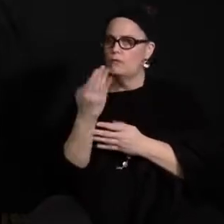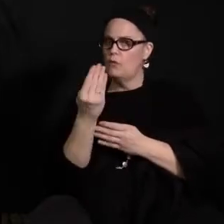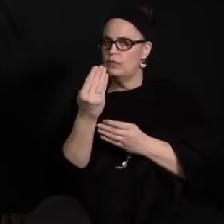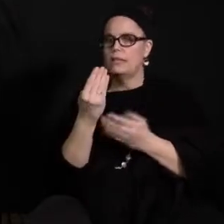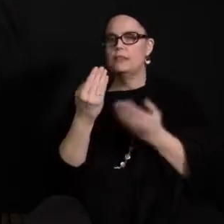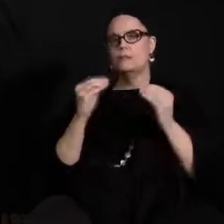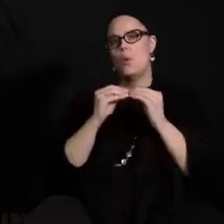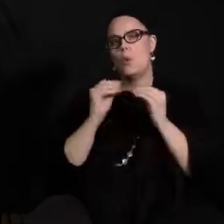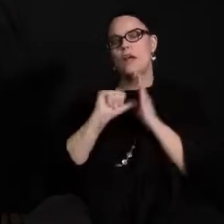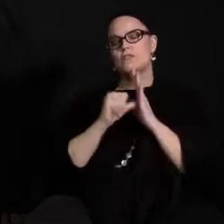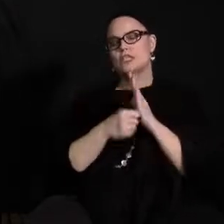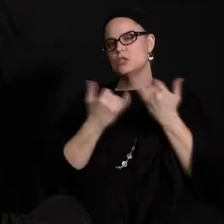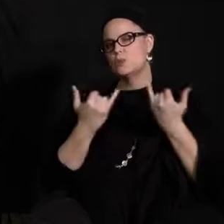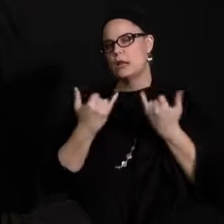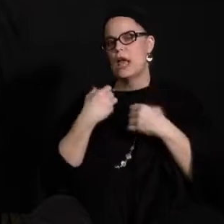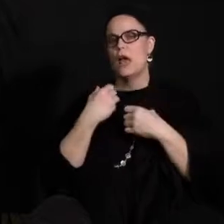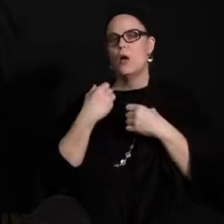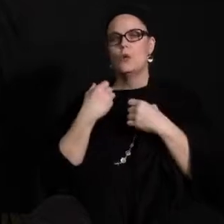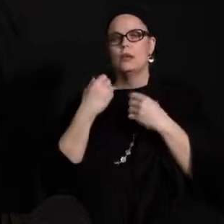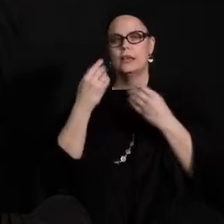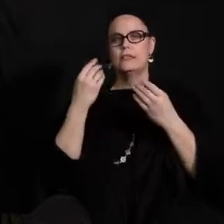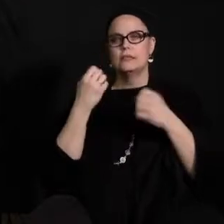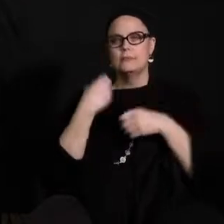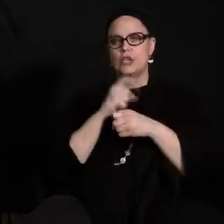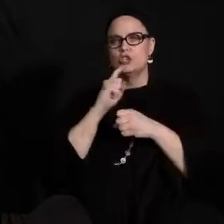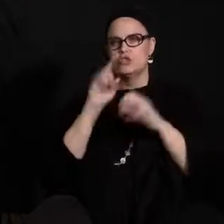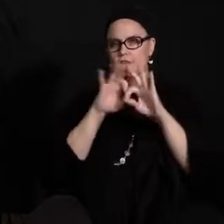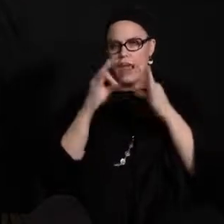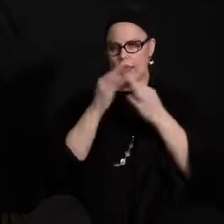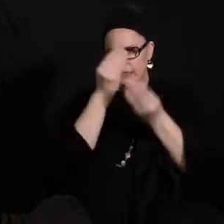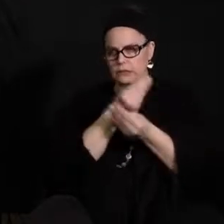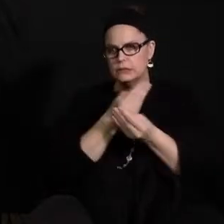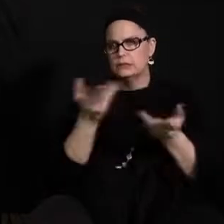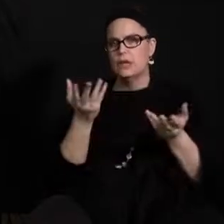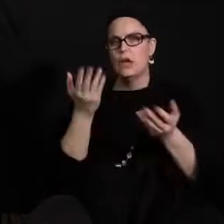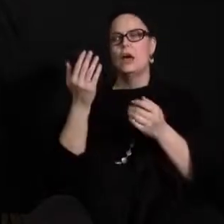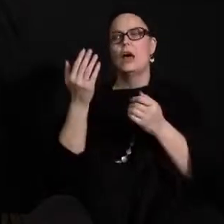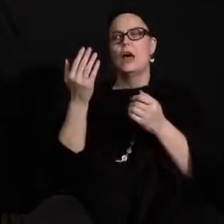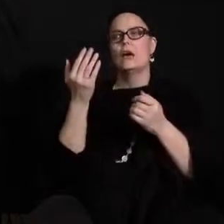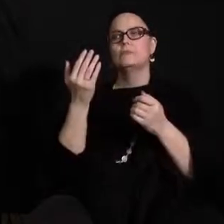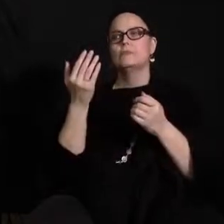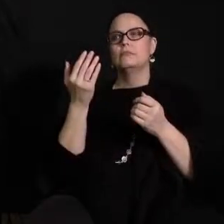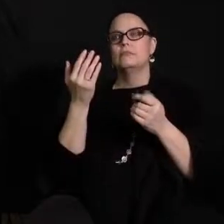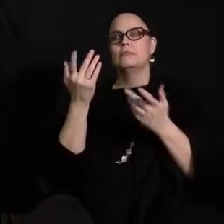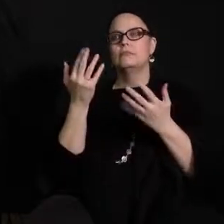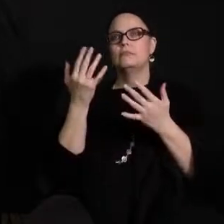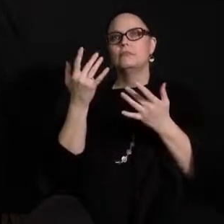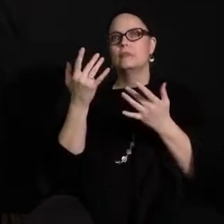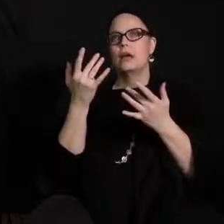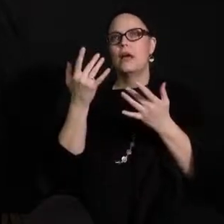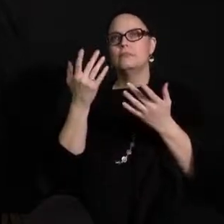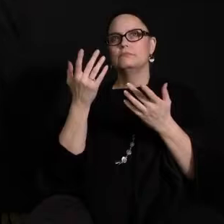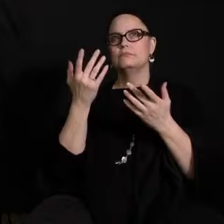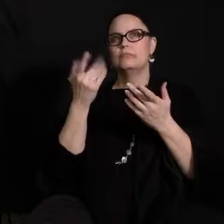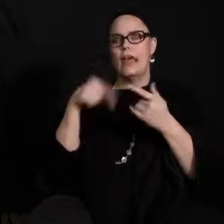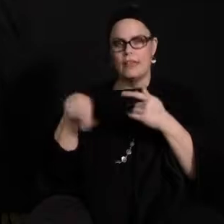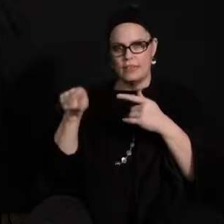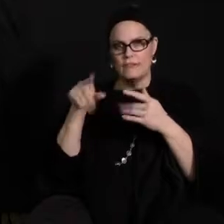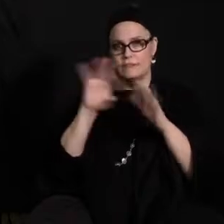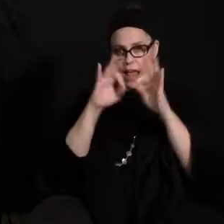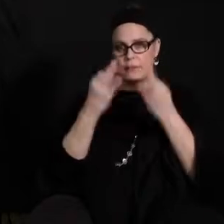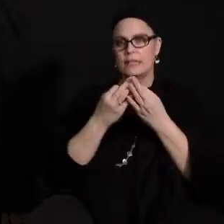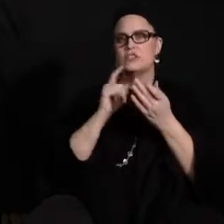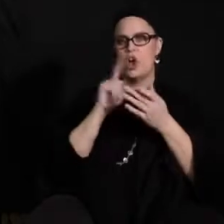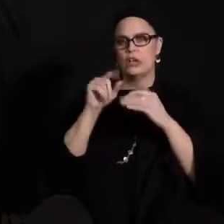families about making sure that they get their numbers in by the, or their requests in by the 11th